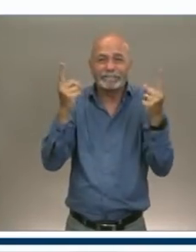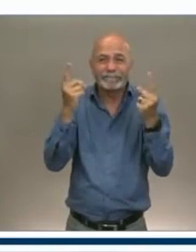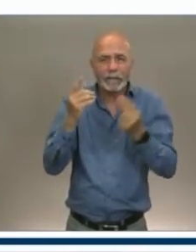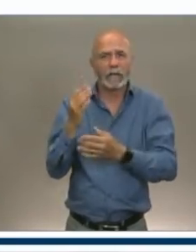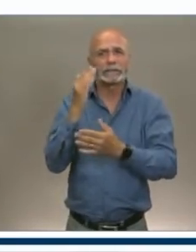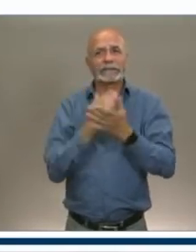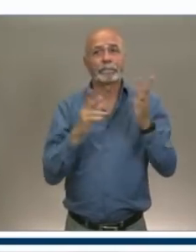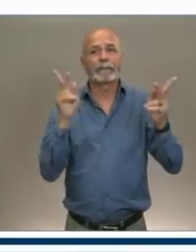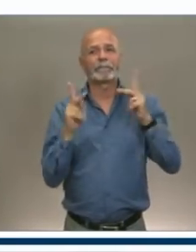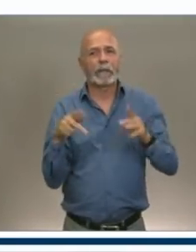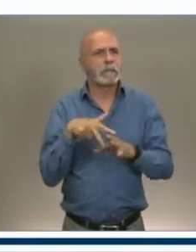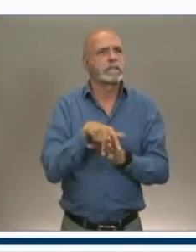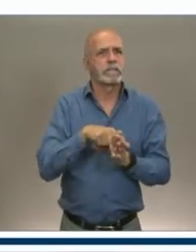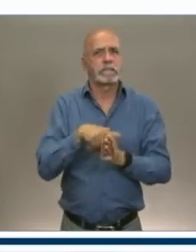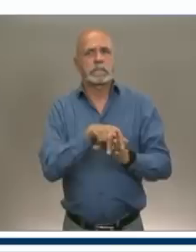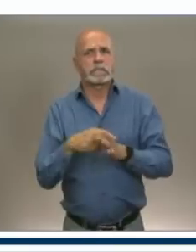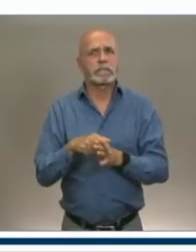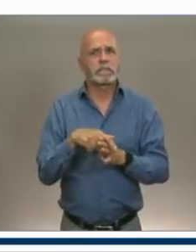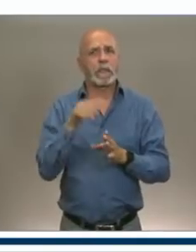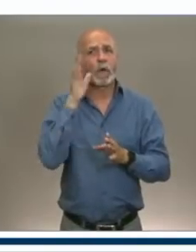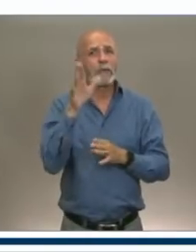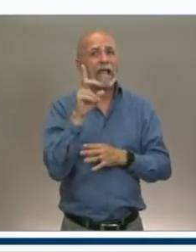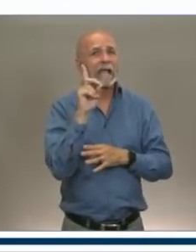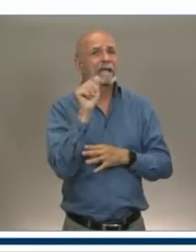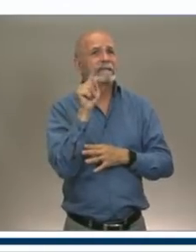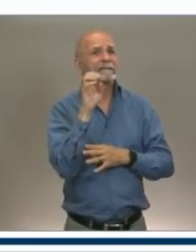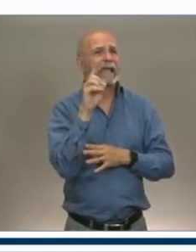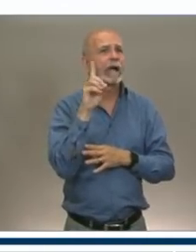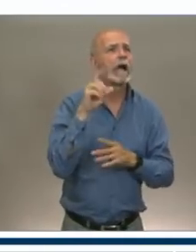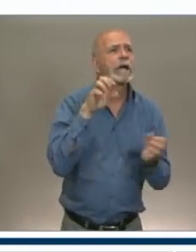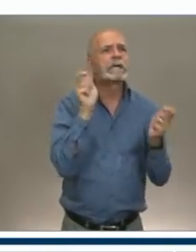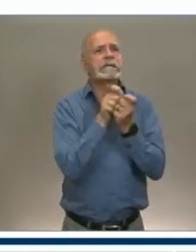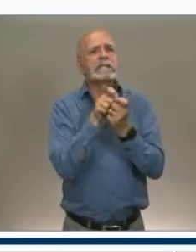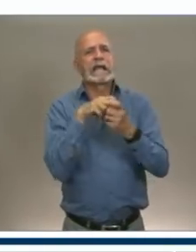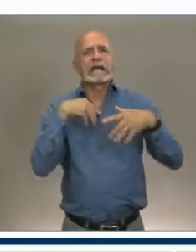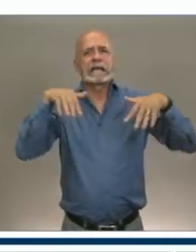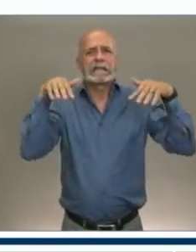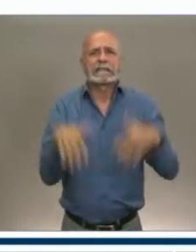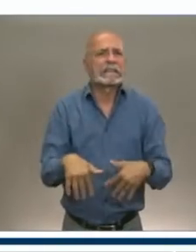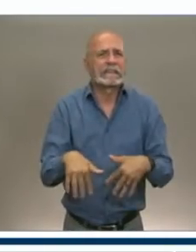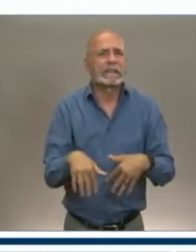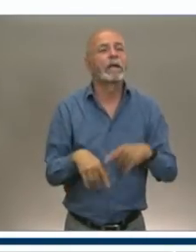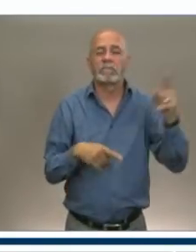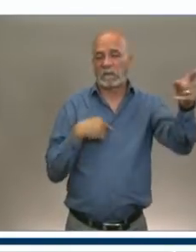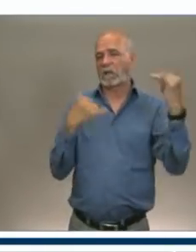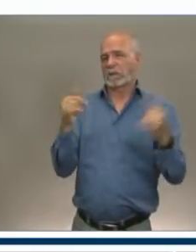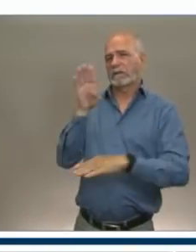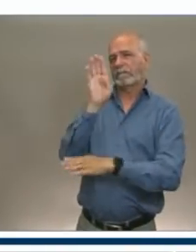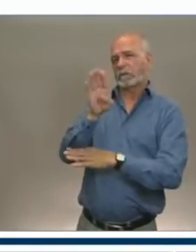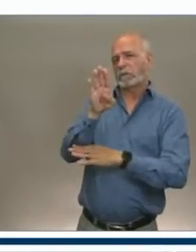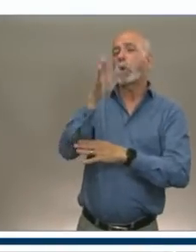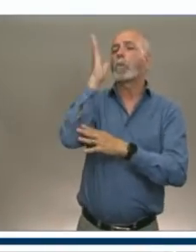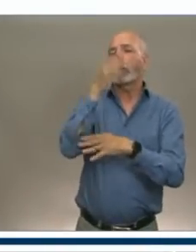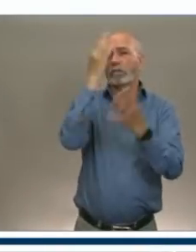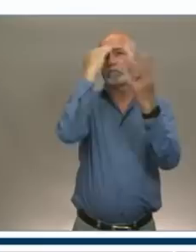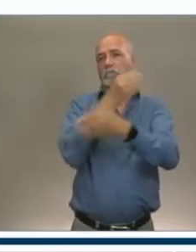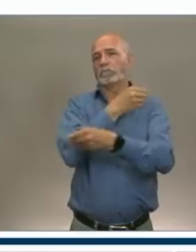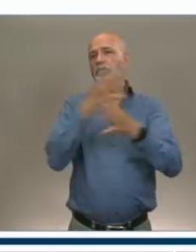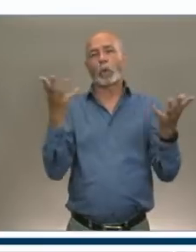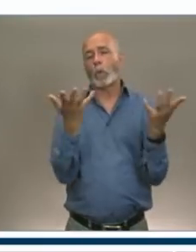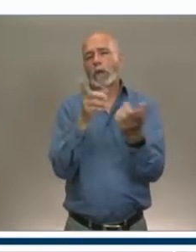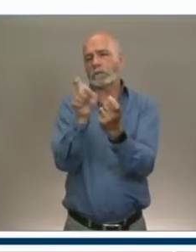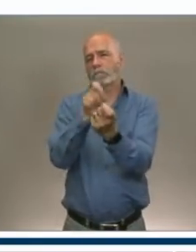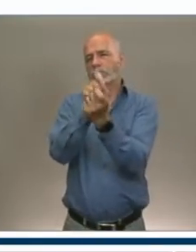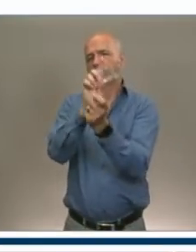actually travel here? Well, there's a press release going out today that lays more certainty to the dates of when we open up to